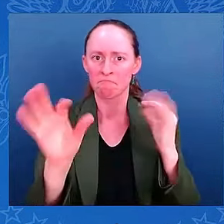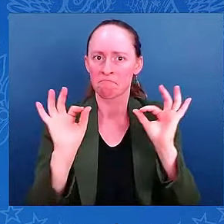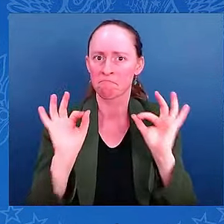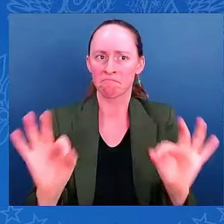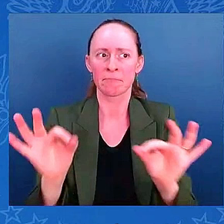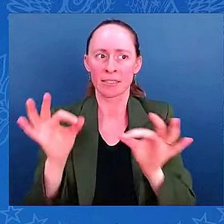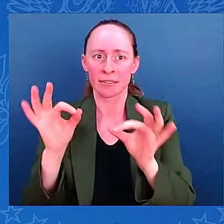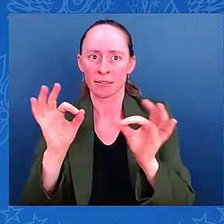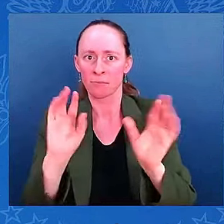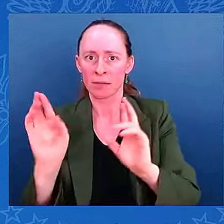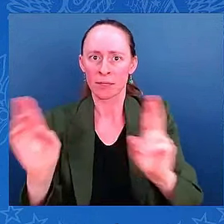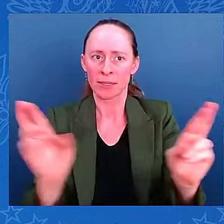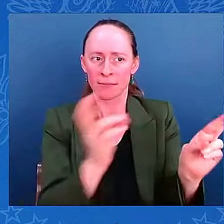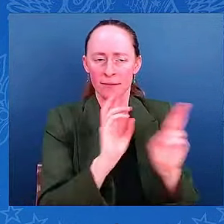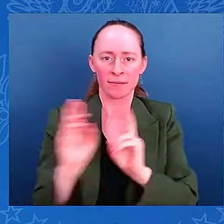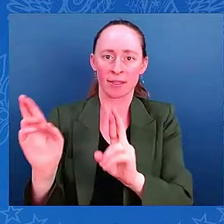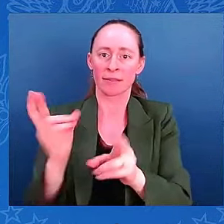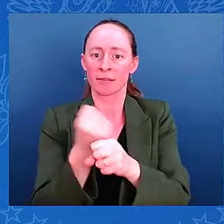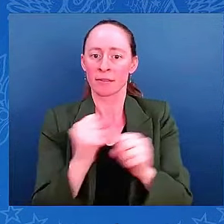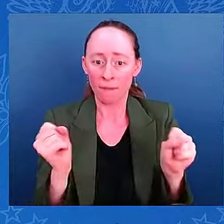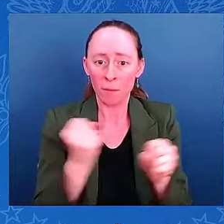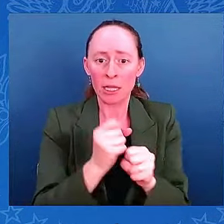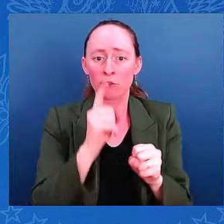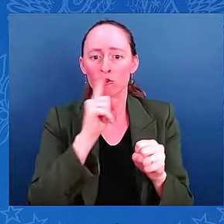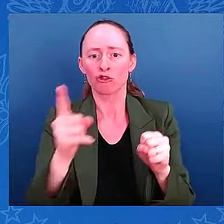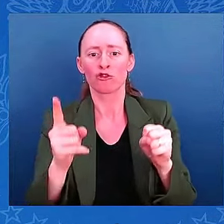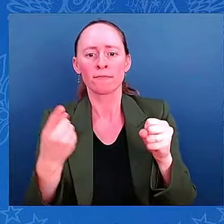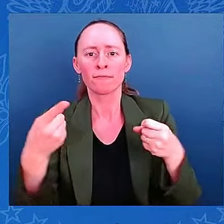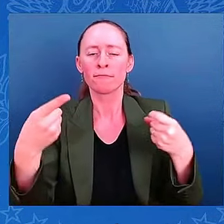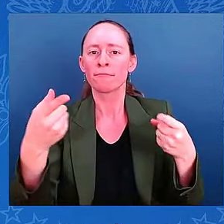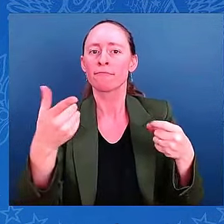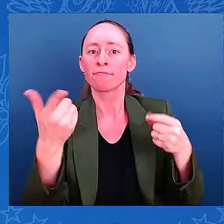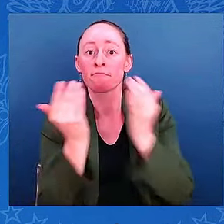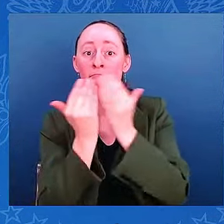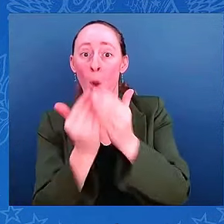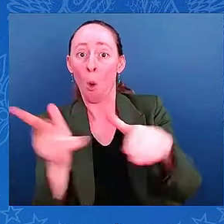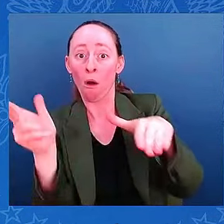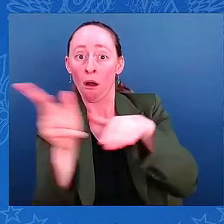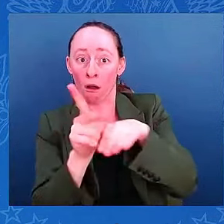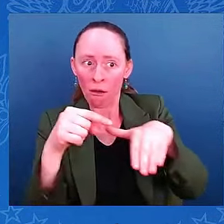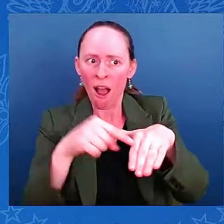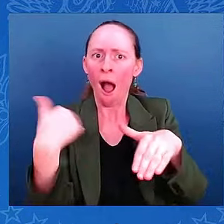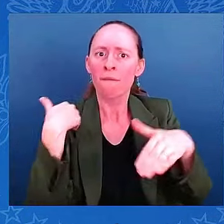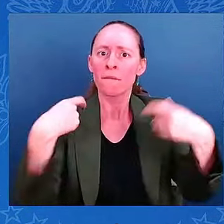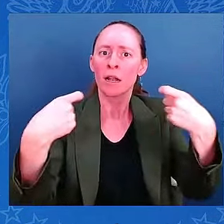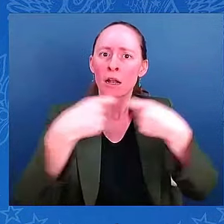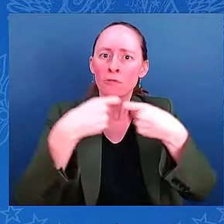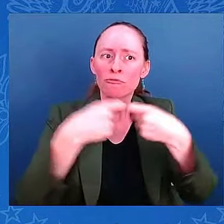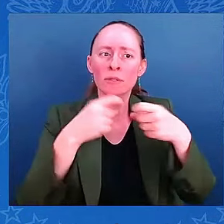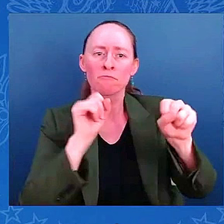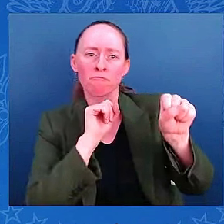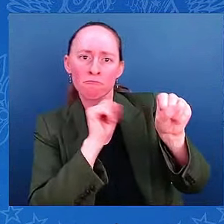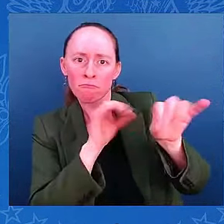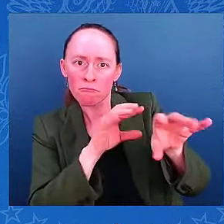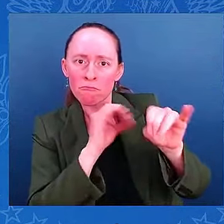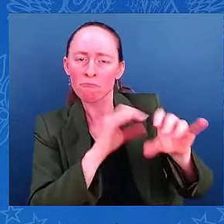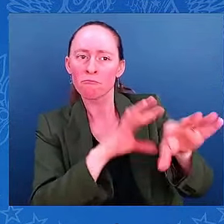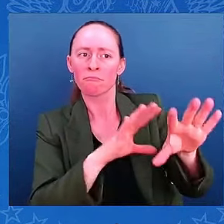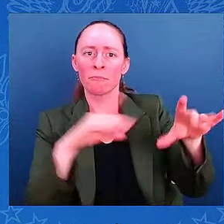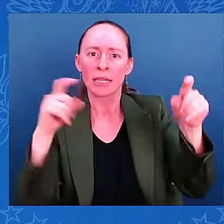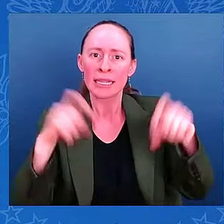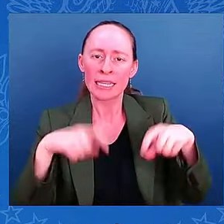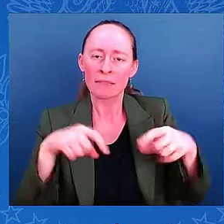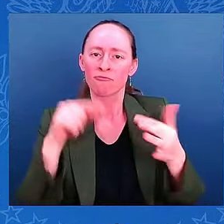electricity for handling of cargo and cargo flows. So I share this with you, Mr. President, because we are myopically